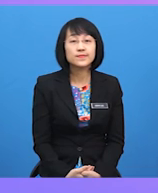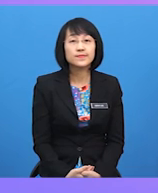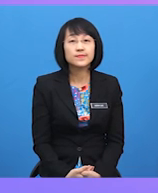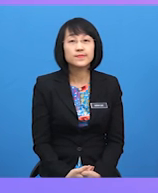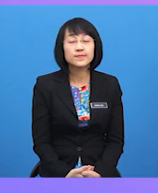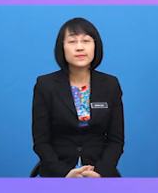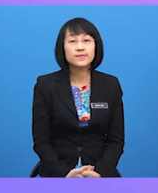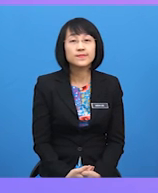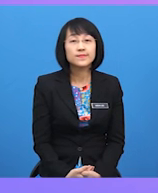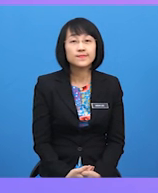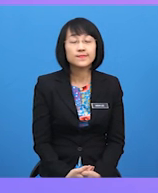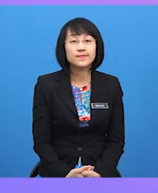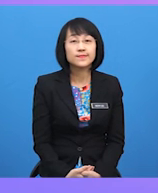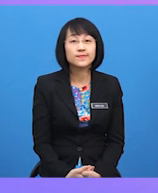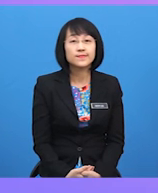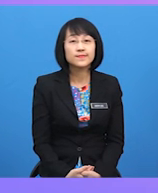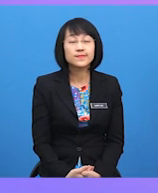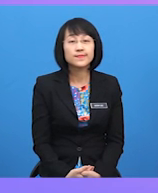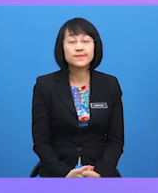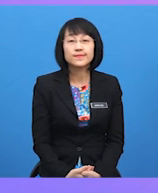don't miss them like we did.